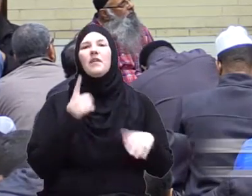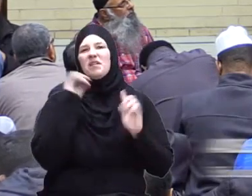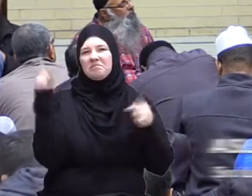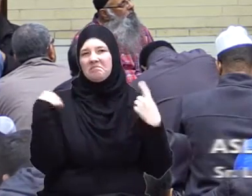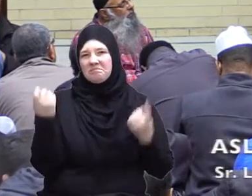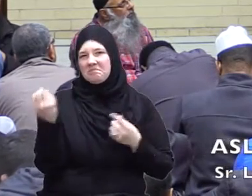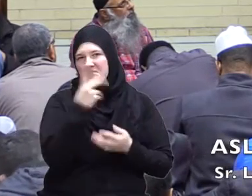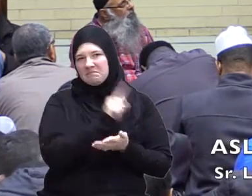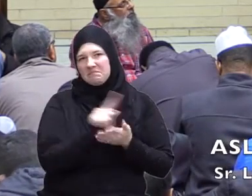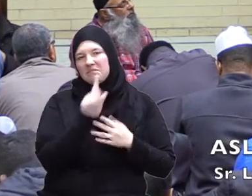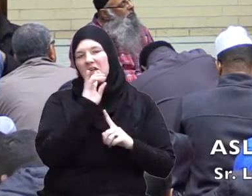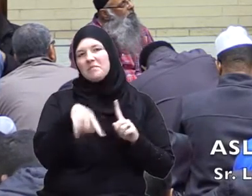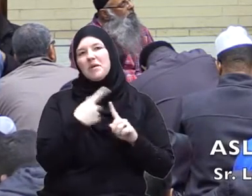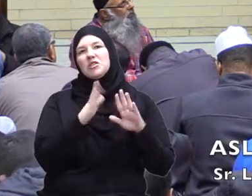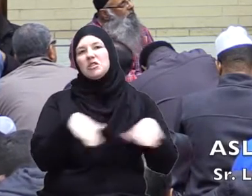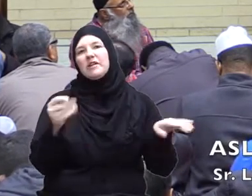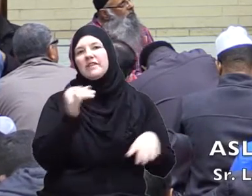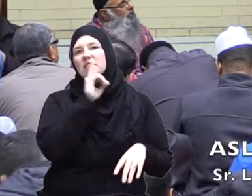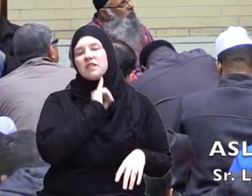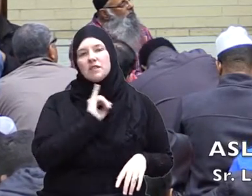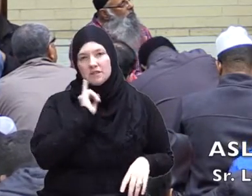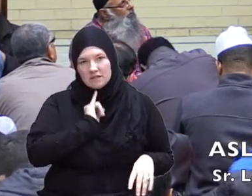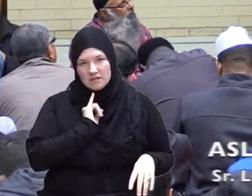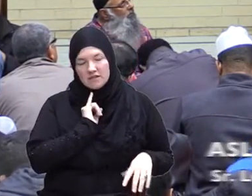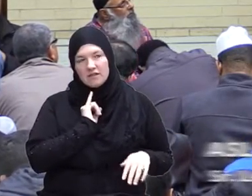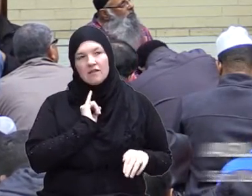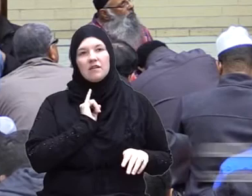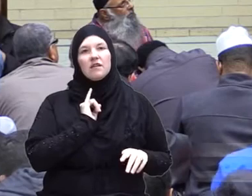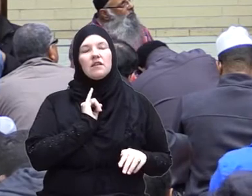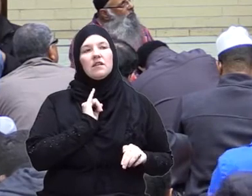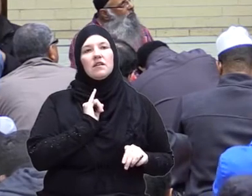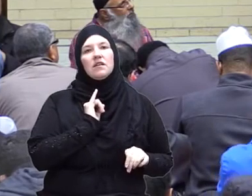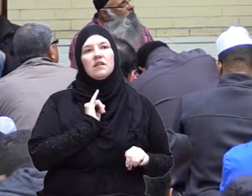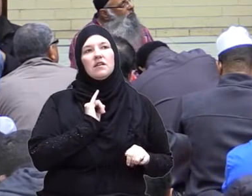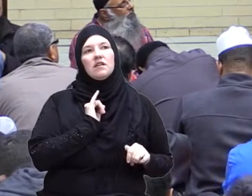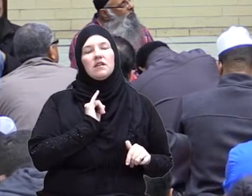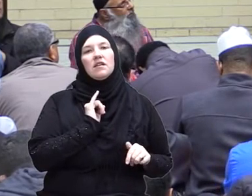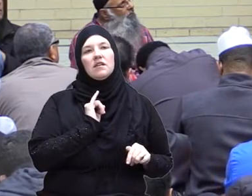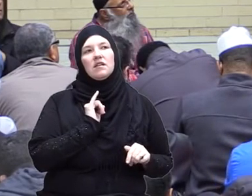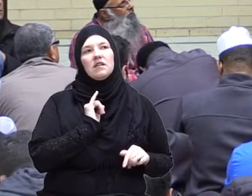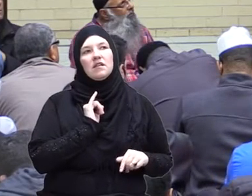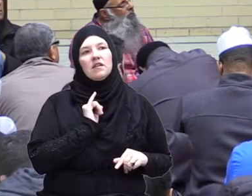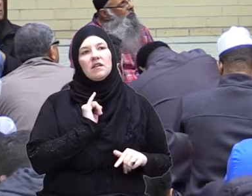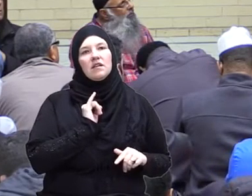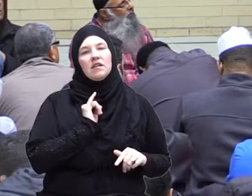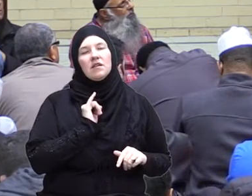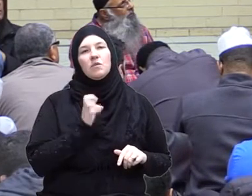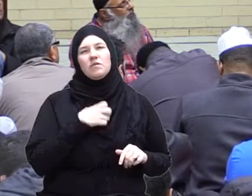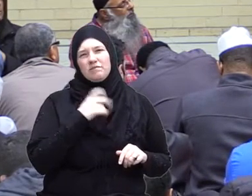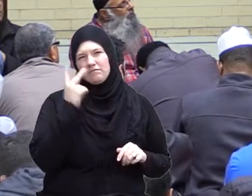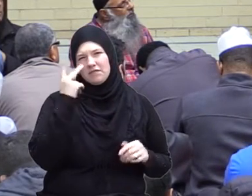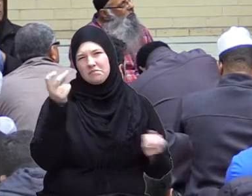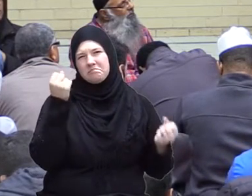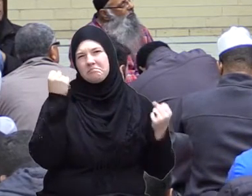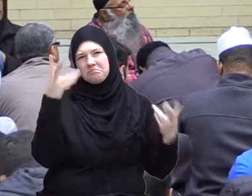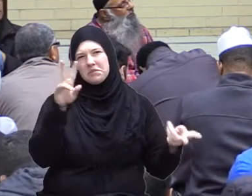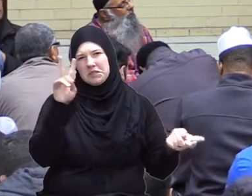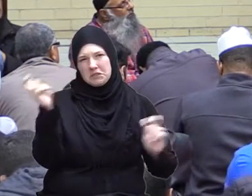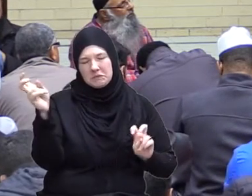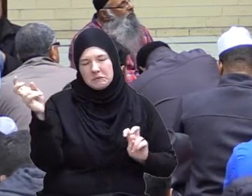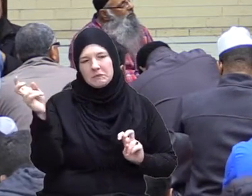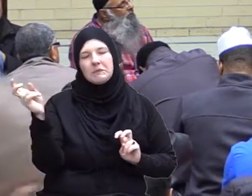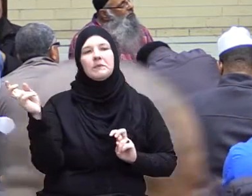and as we do this we come across a lot of issues that require